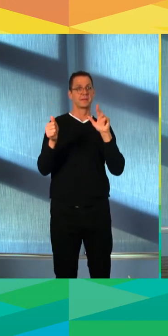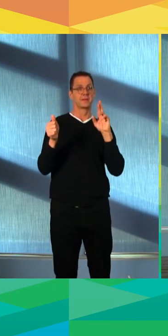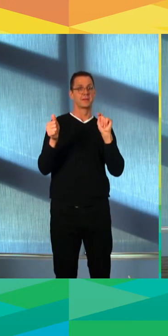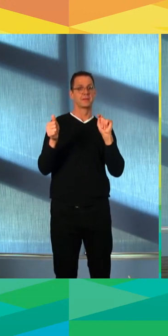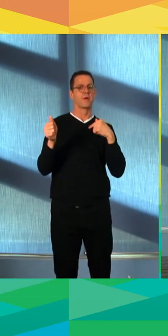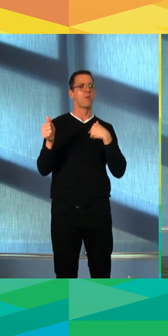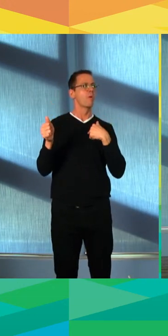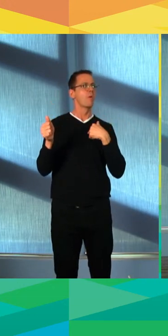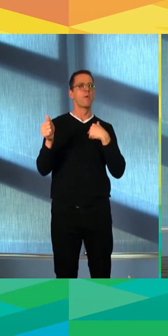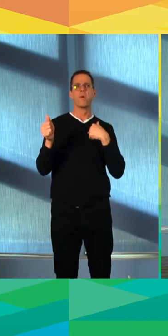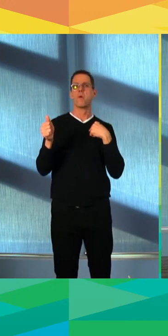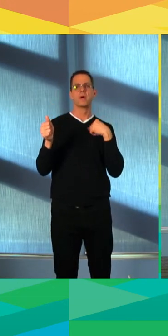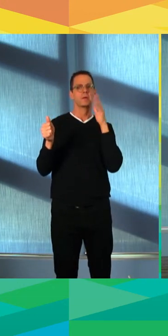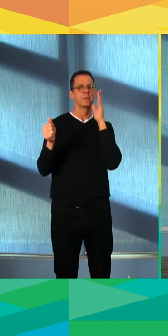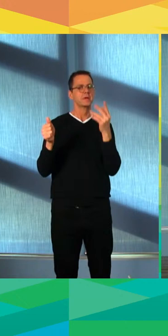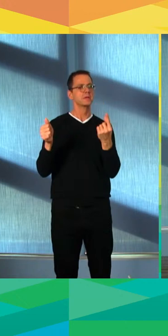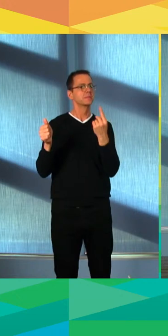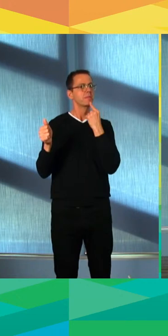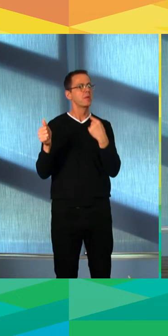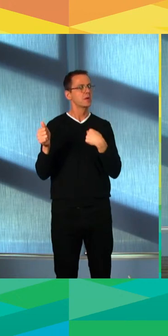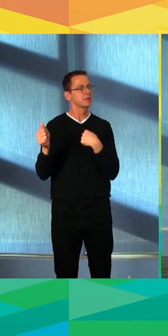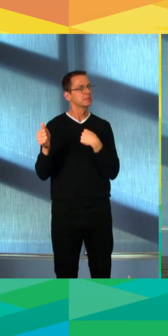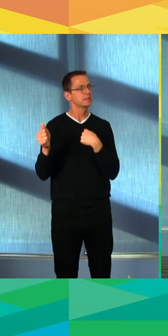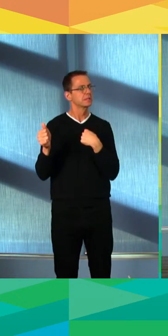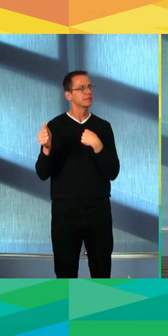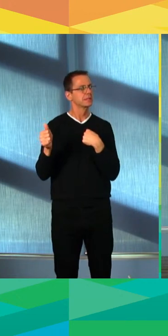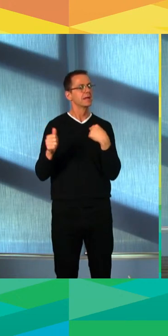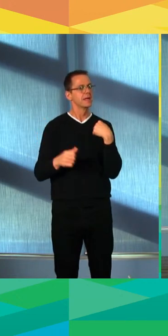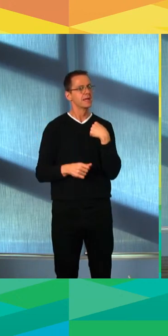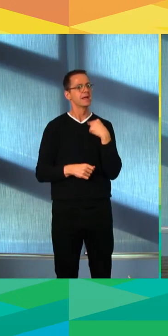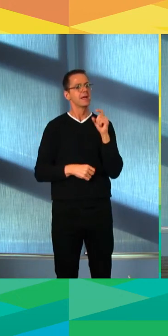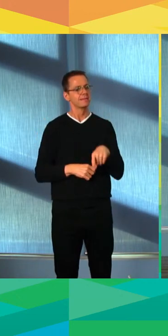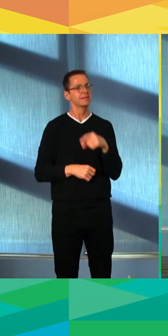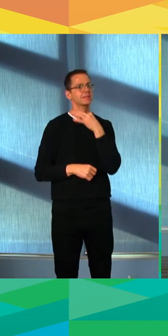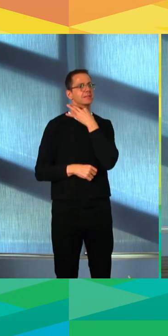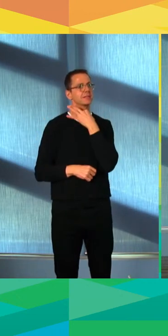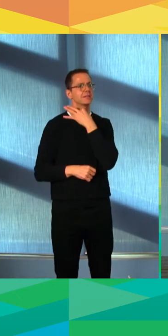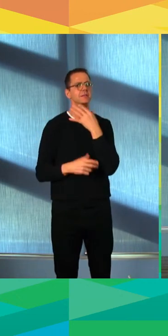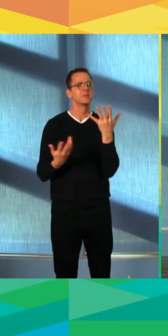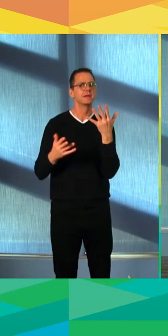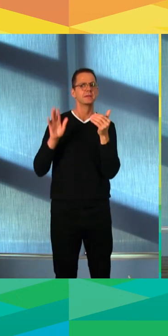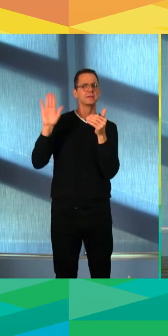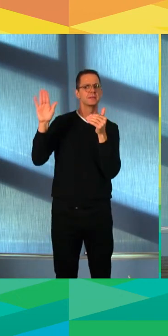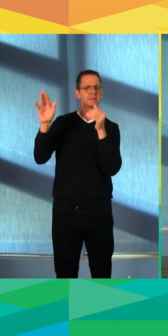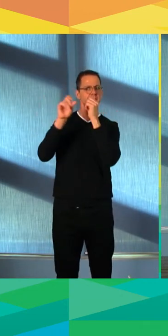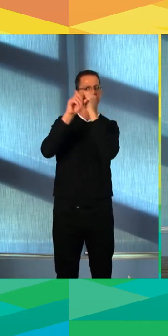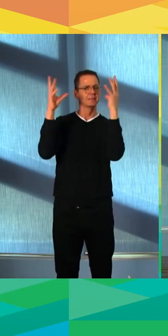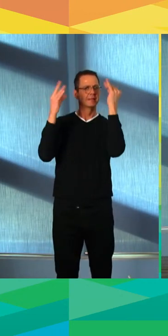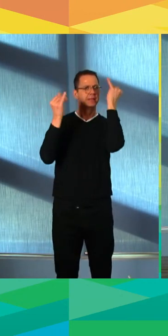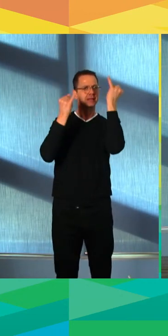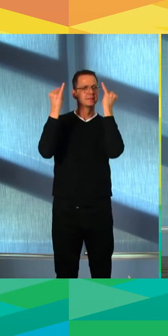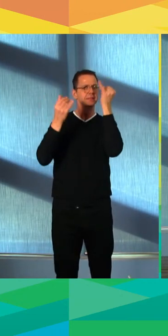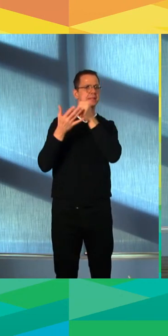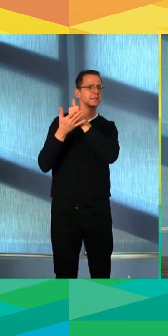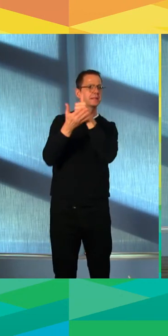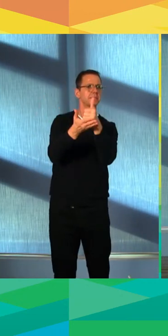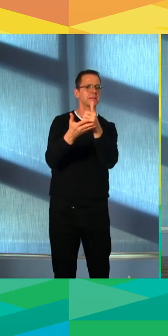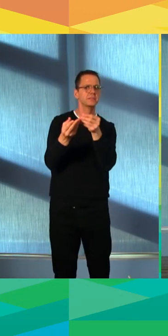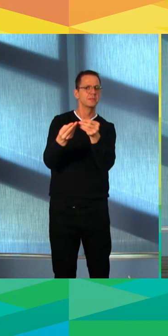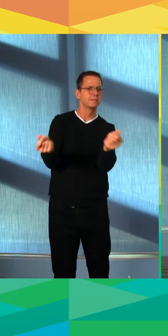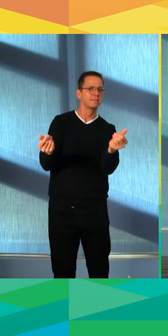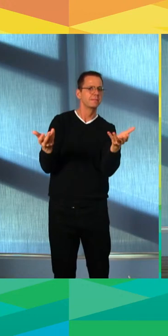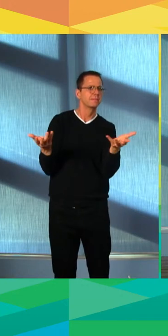and interested to hear what solutions they bring to bear. We need a whole of community response